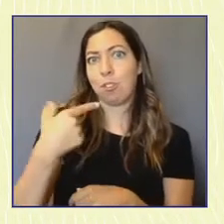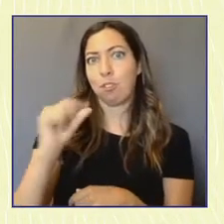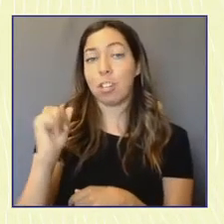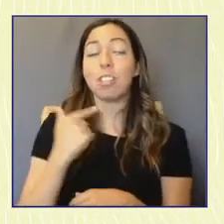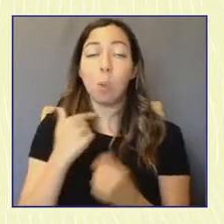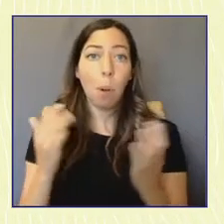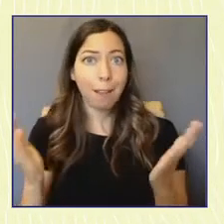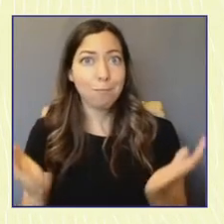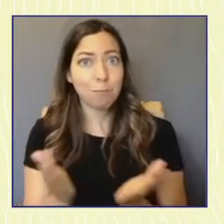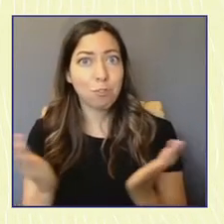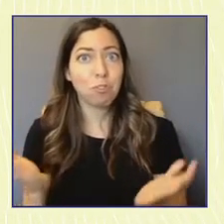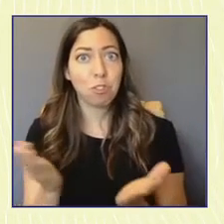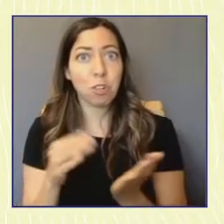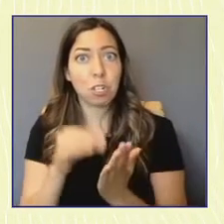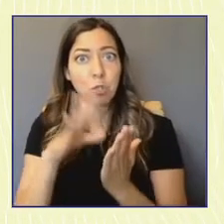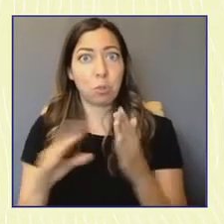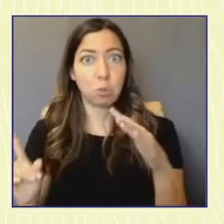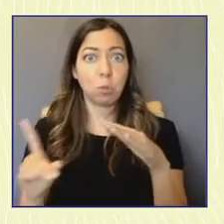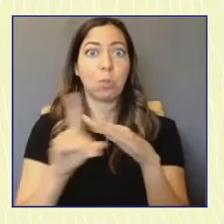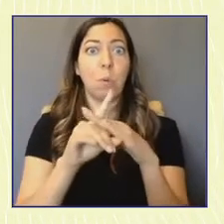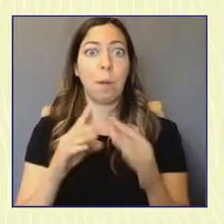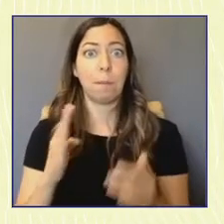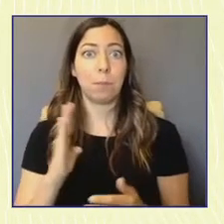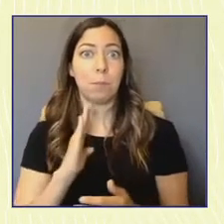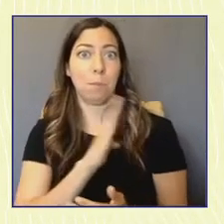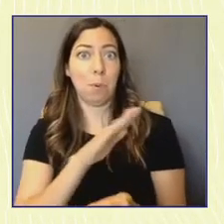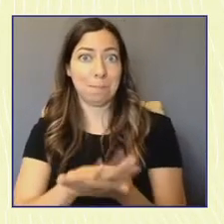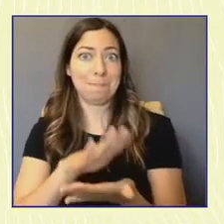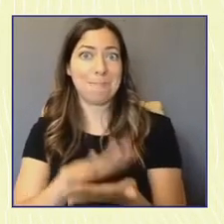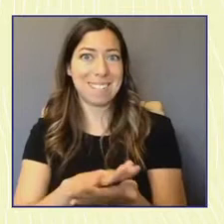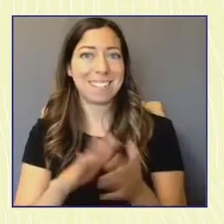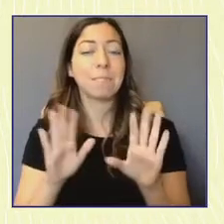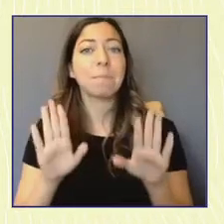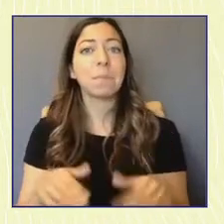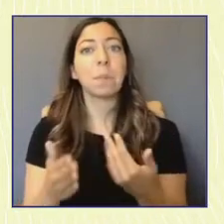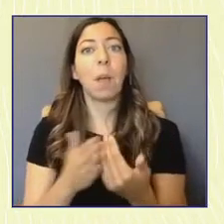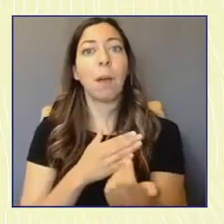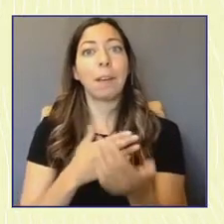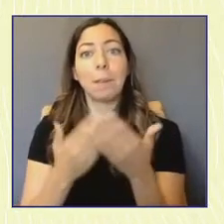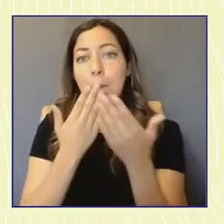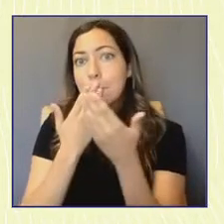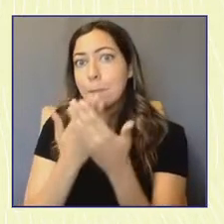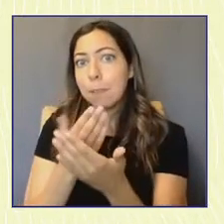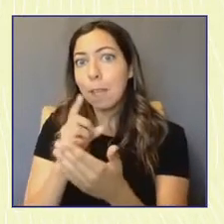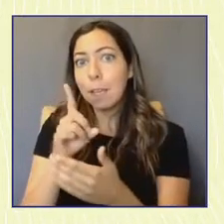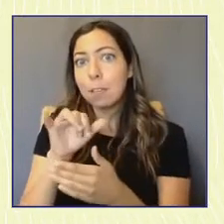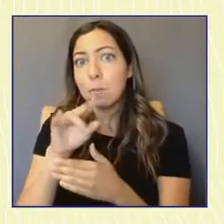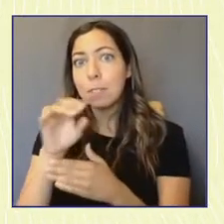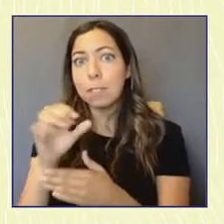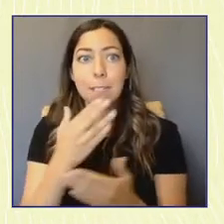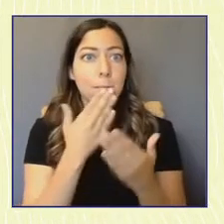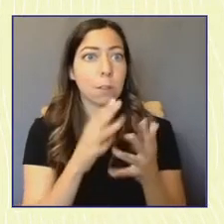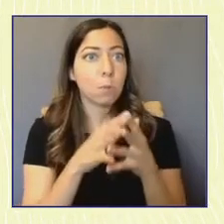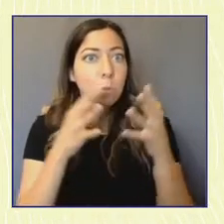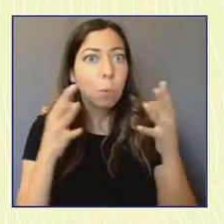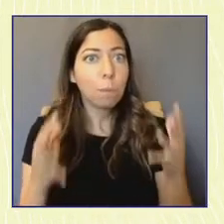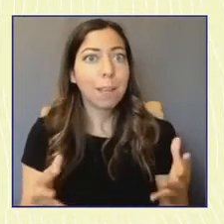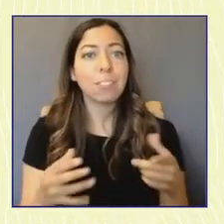And we're going to close out on that note. Zoe and Denise. Thank you so much. This was really informative and fun.